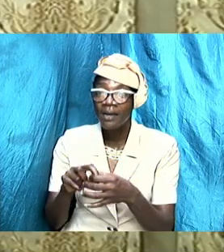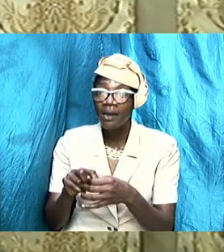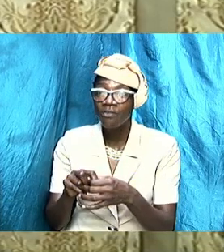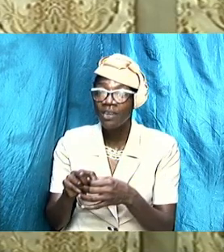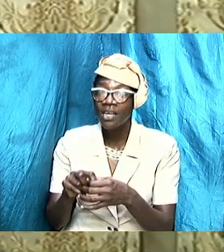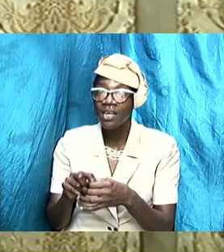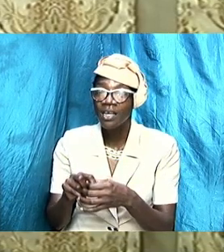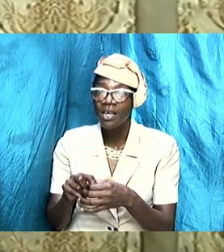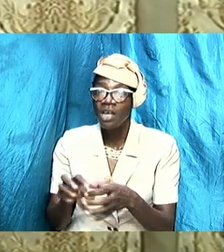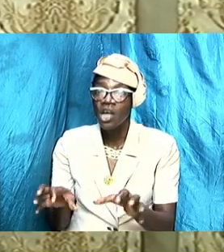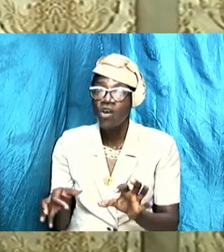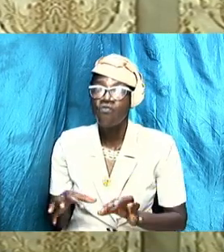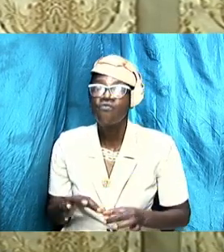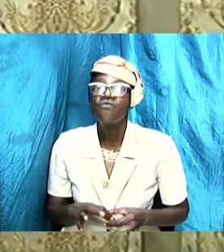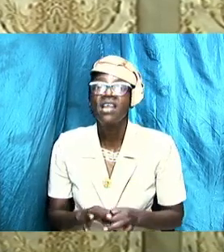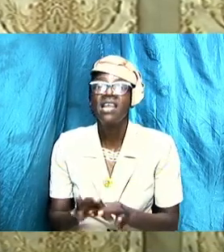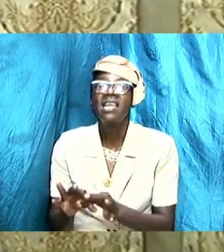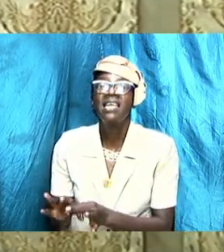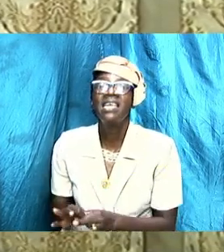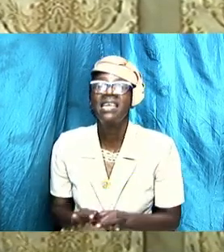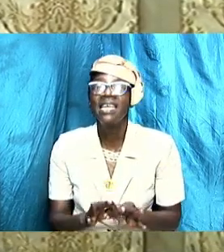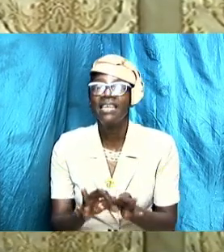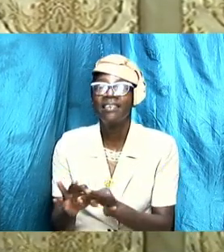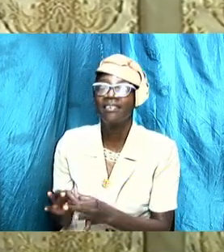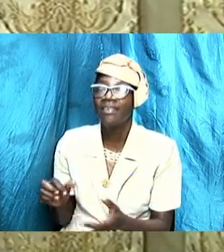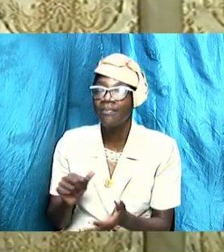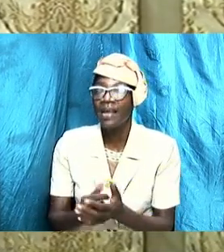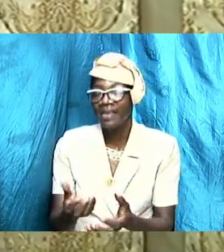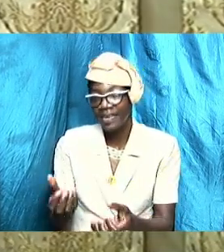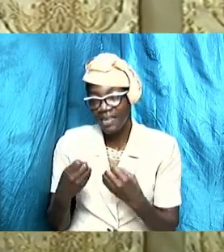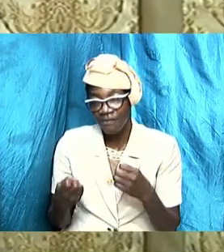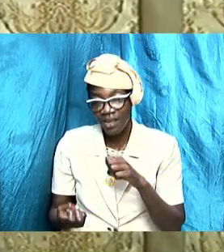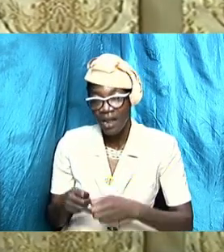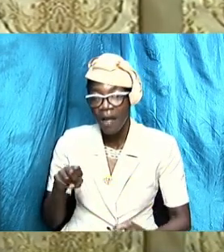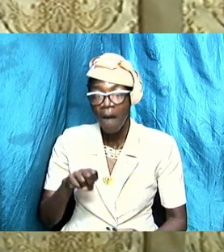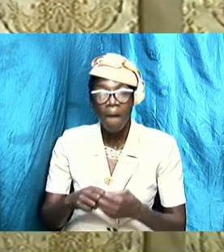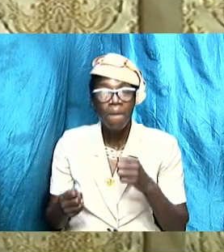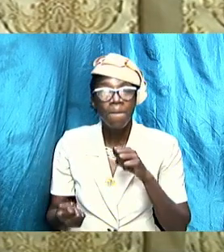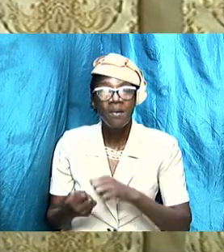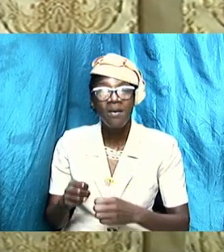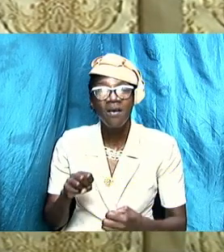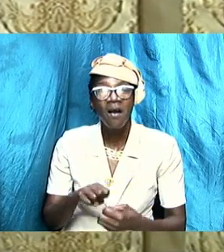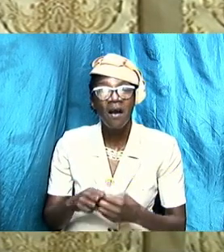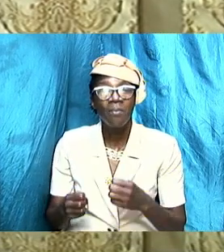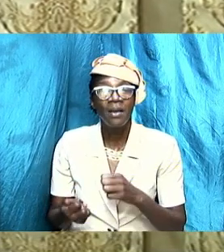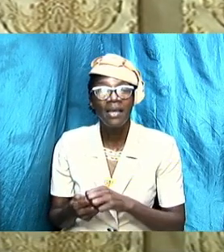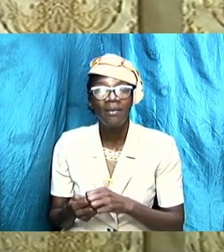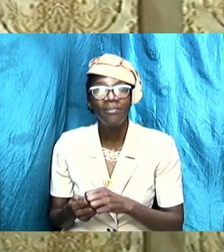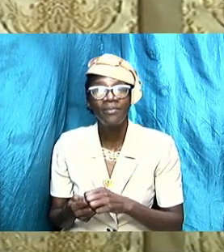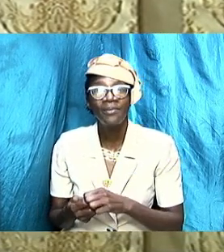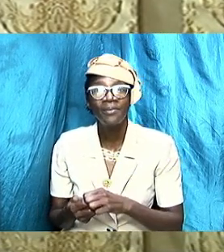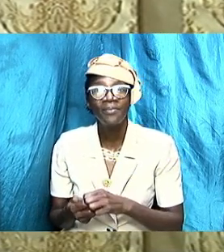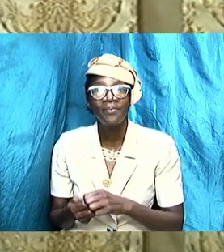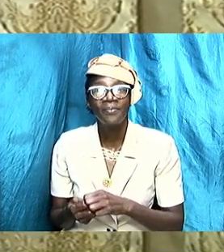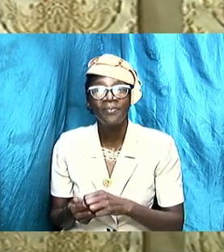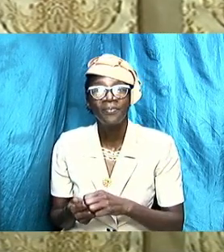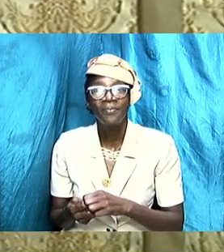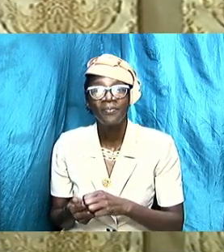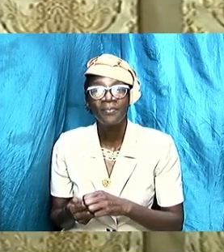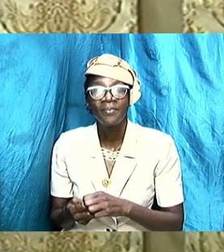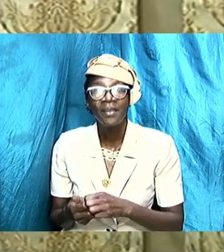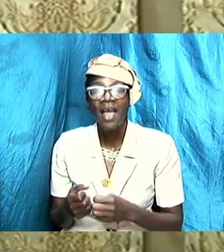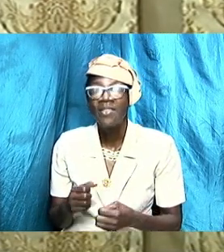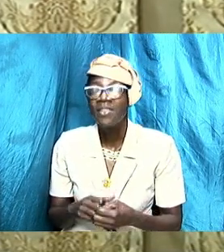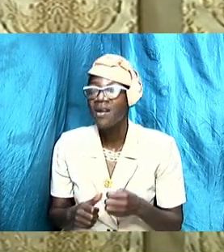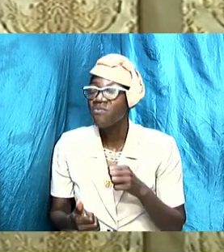that was giving us problems that was giving us you know challenges that was an